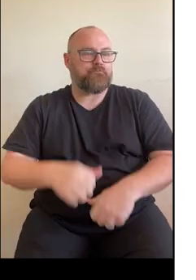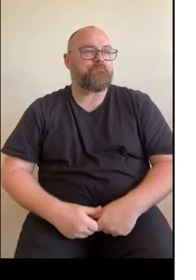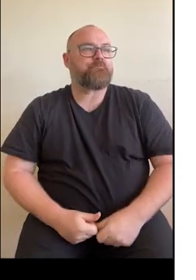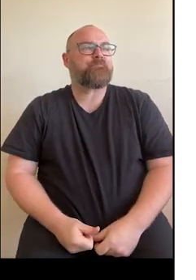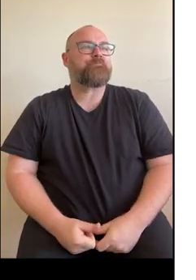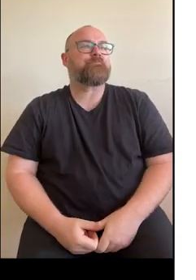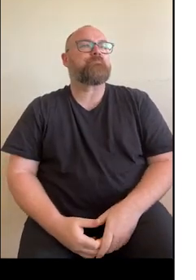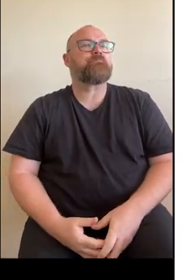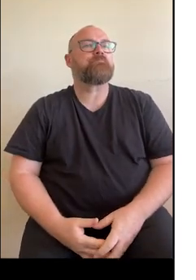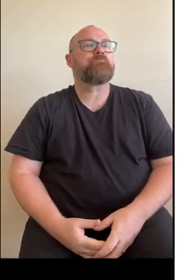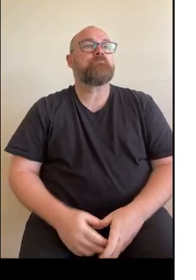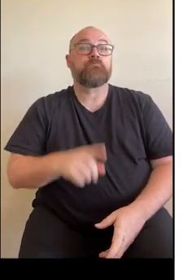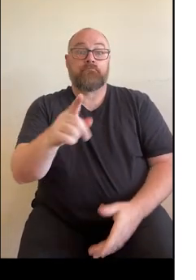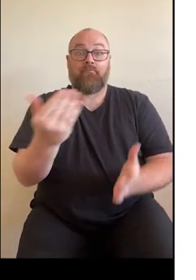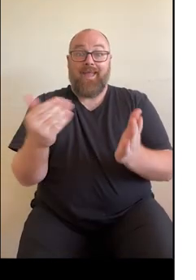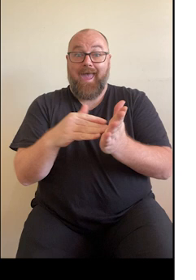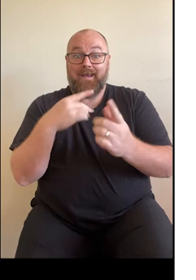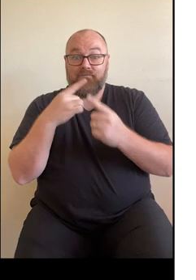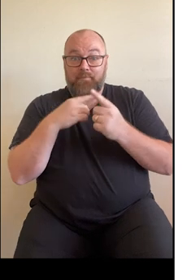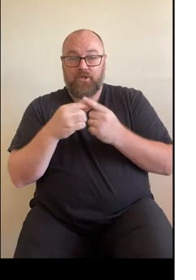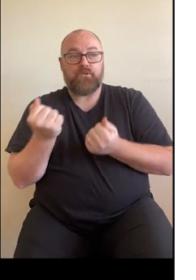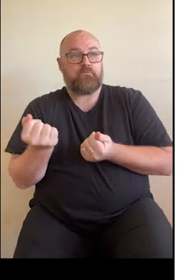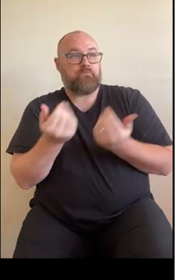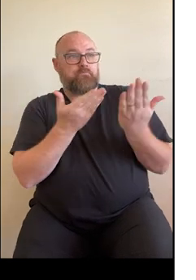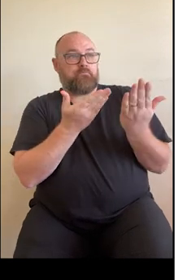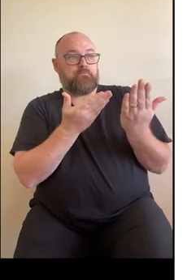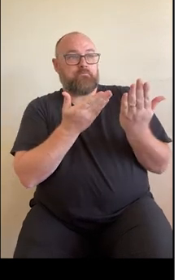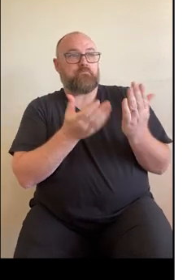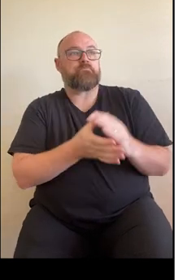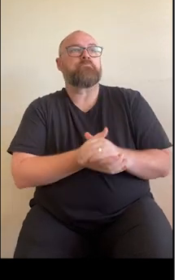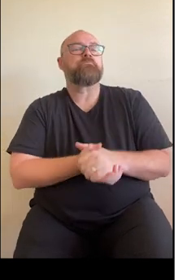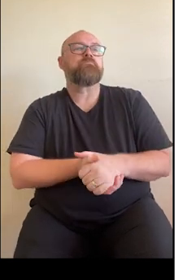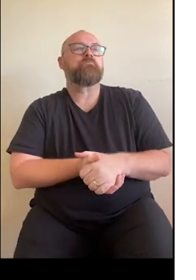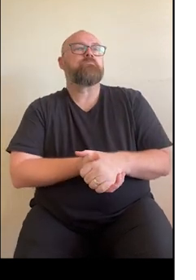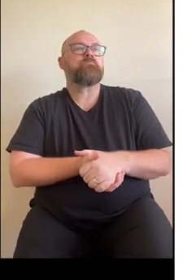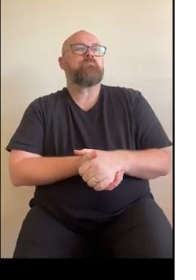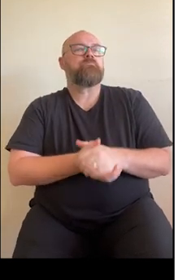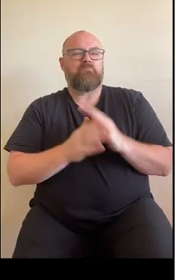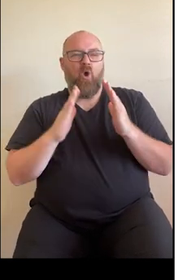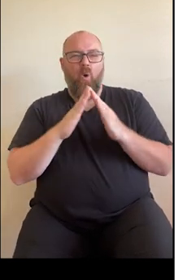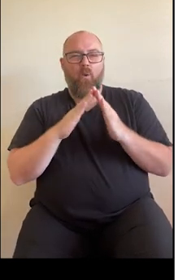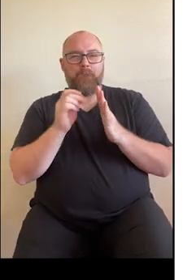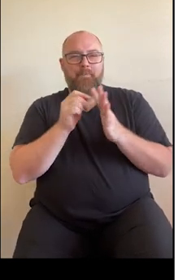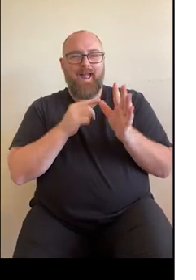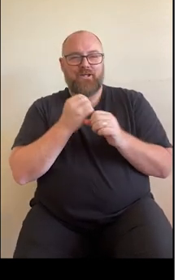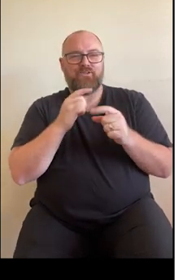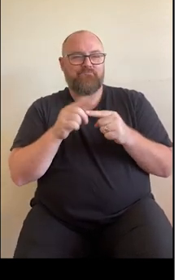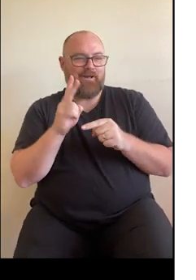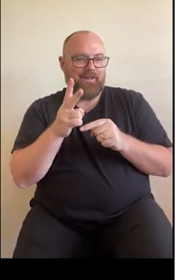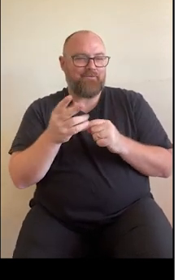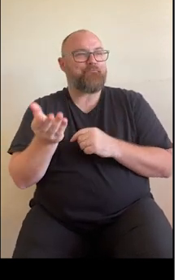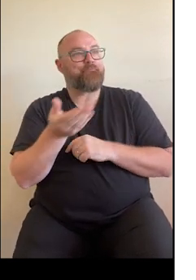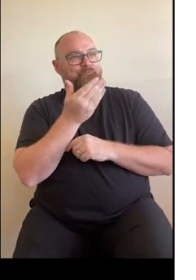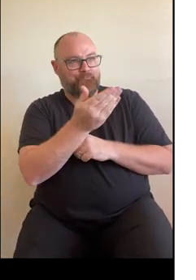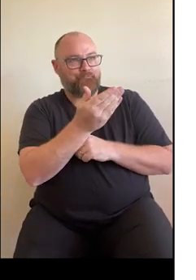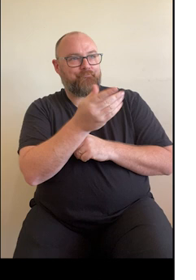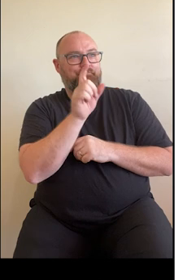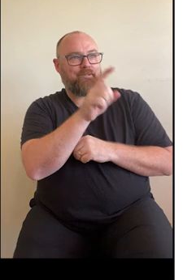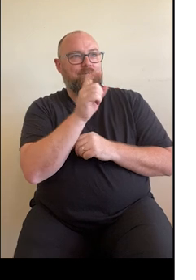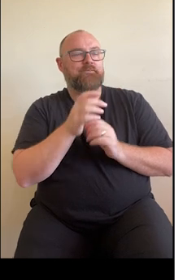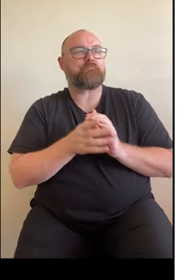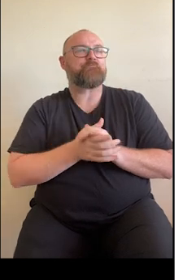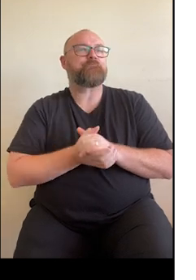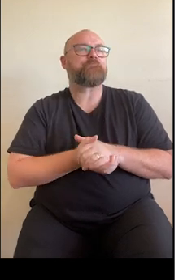To add information to your personal health summary, start from your record home page. Again, we select